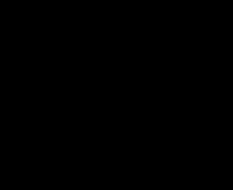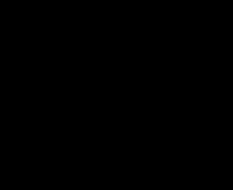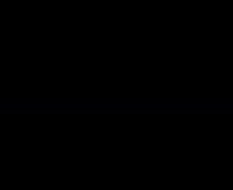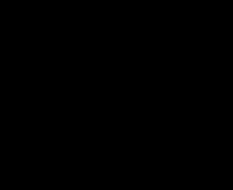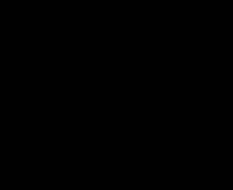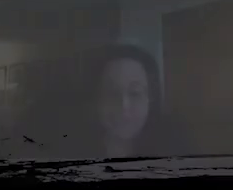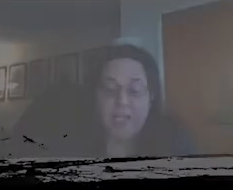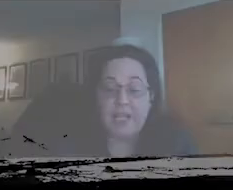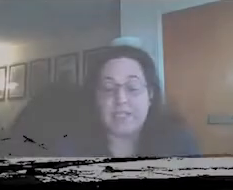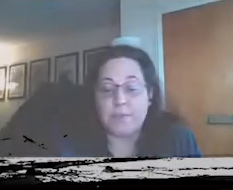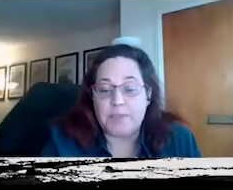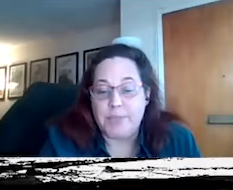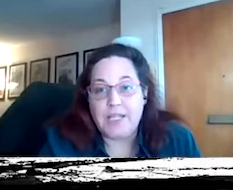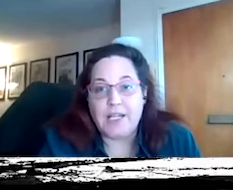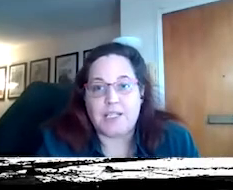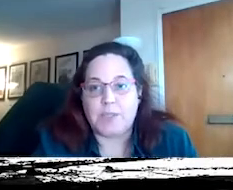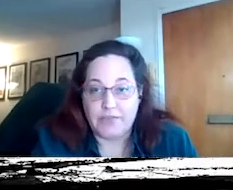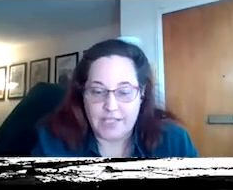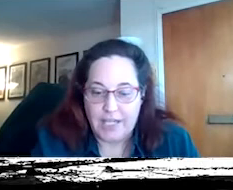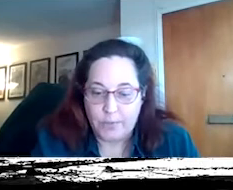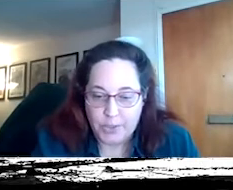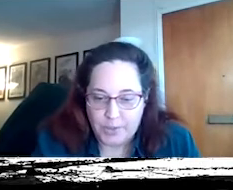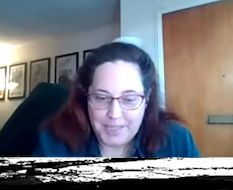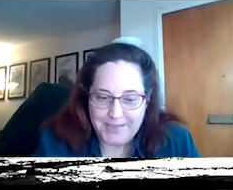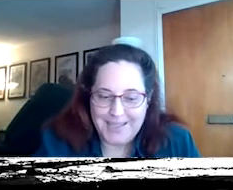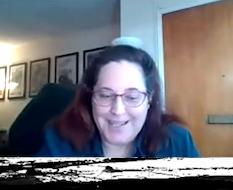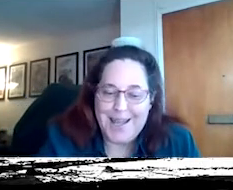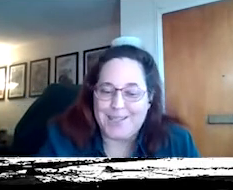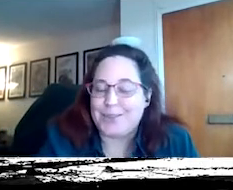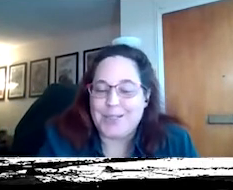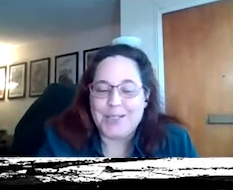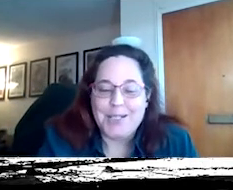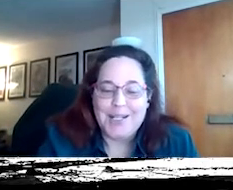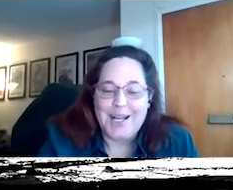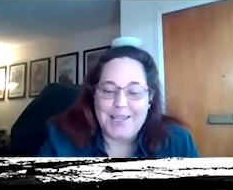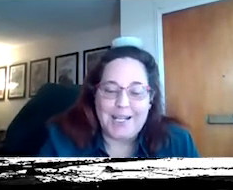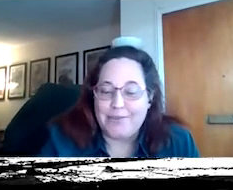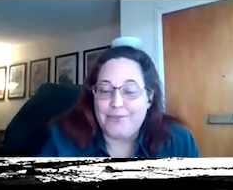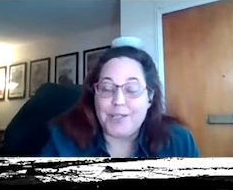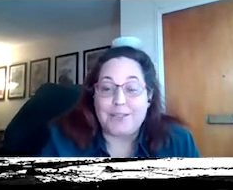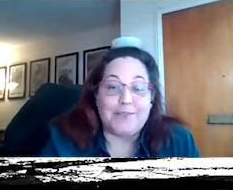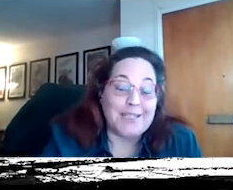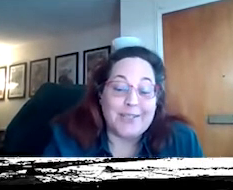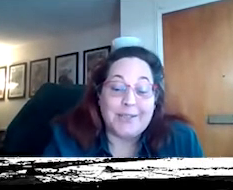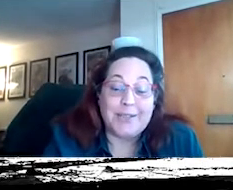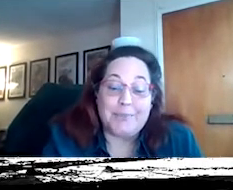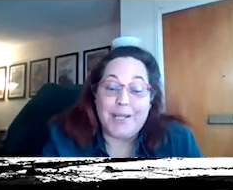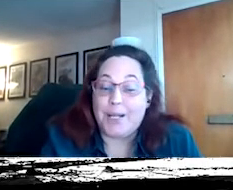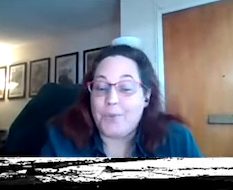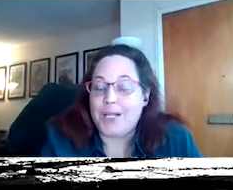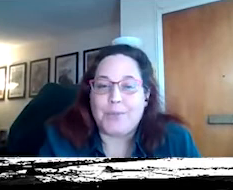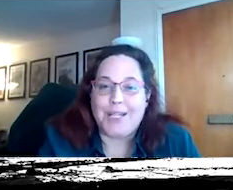We'll see next So, yes, that was me as Maleficent and Wonder Woman. As a lawyer, I think I often feel like a villain or